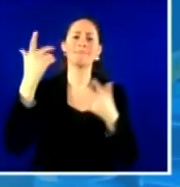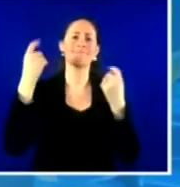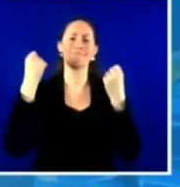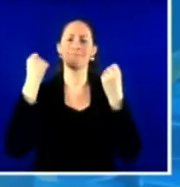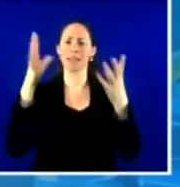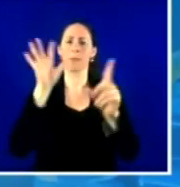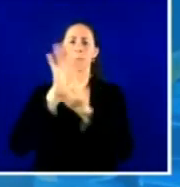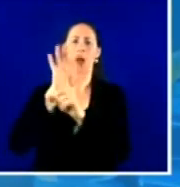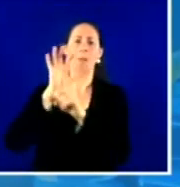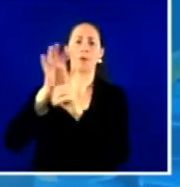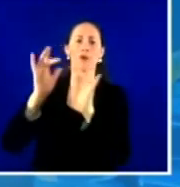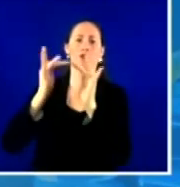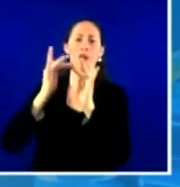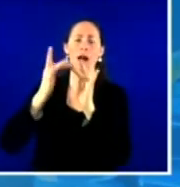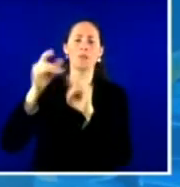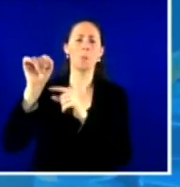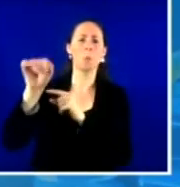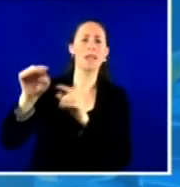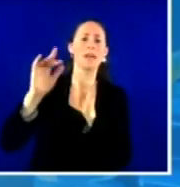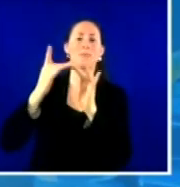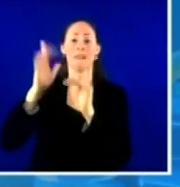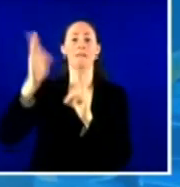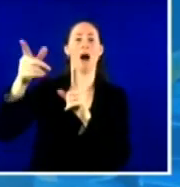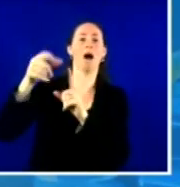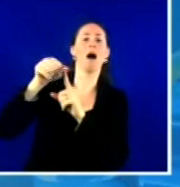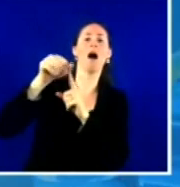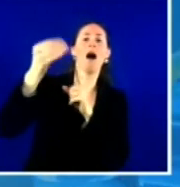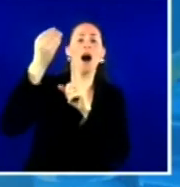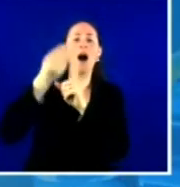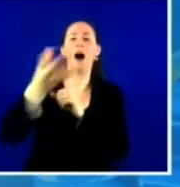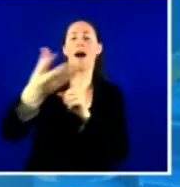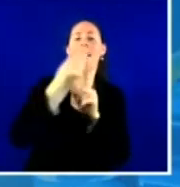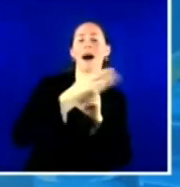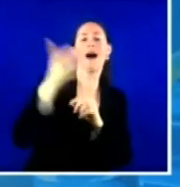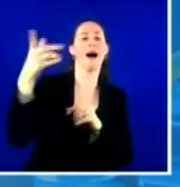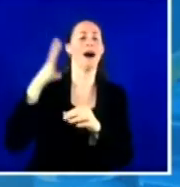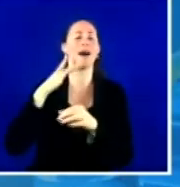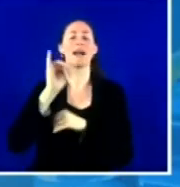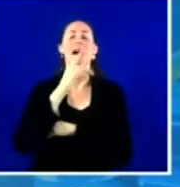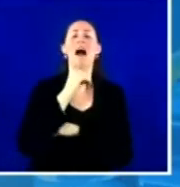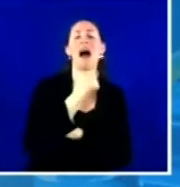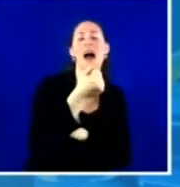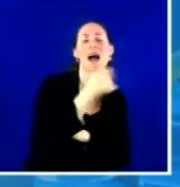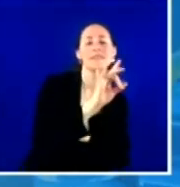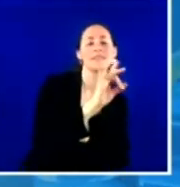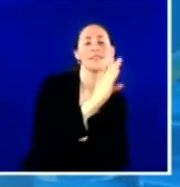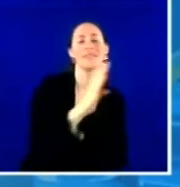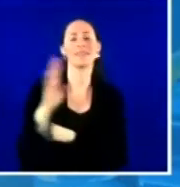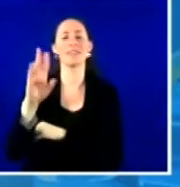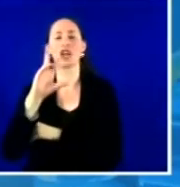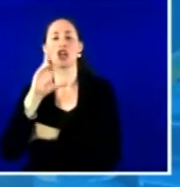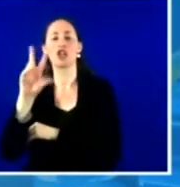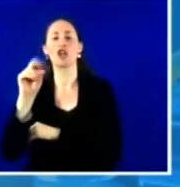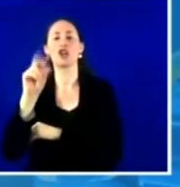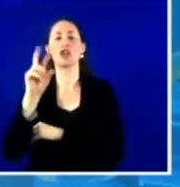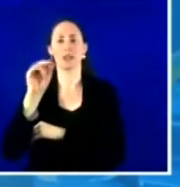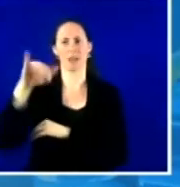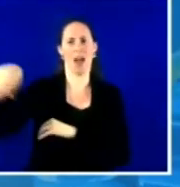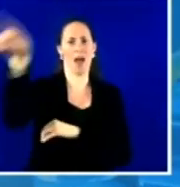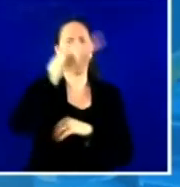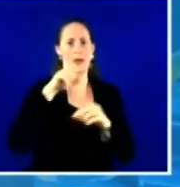particularly 18 to 30-year-olds through these campaigns, delivering relevant messages from trusted voices and social influencers.